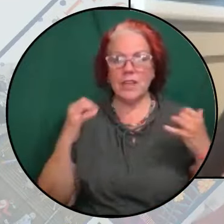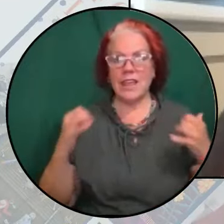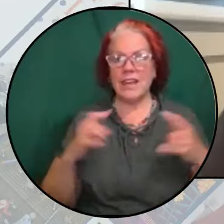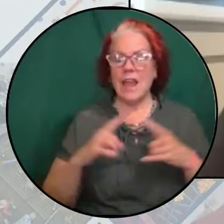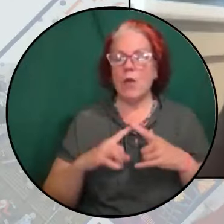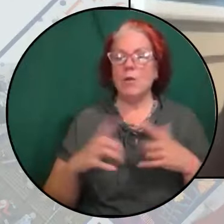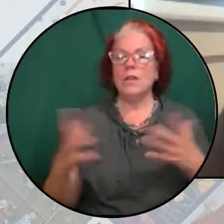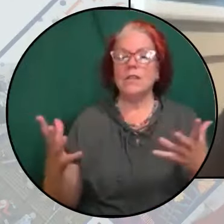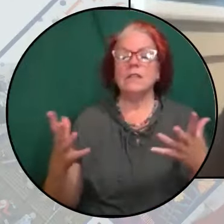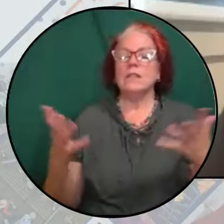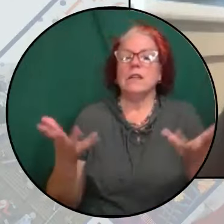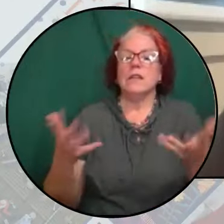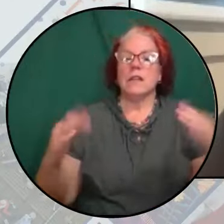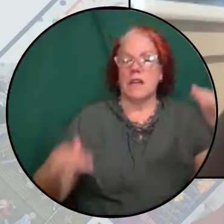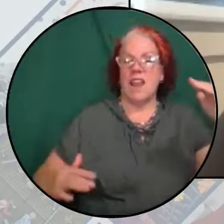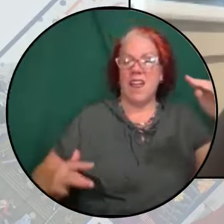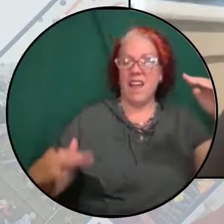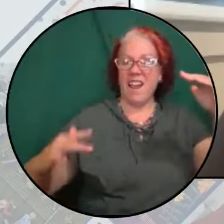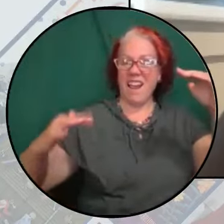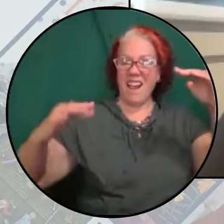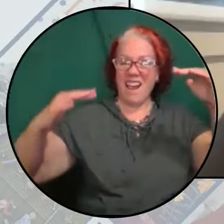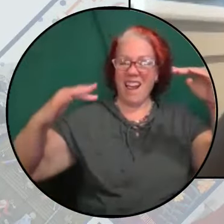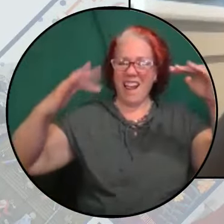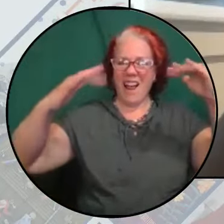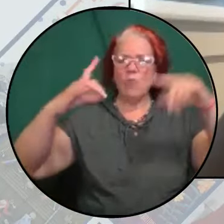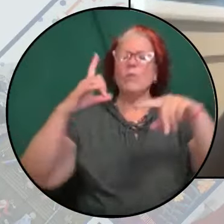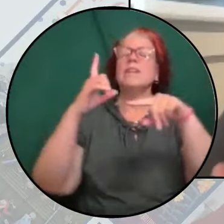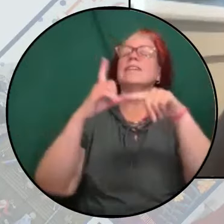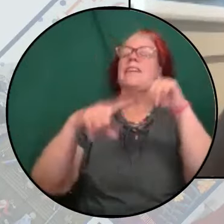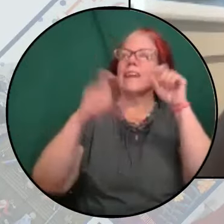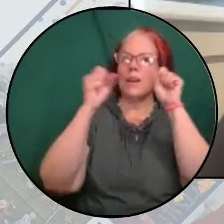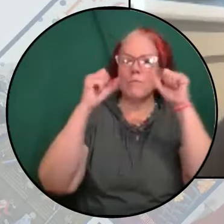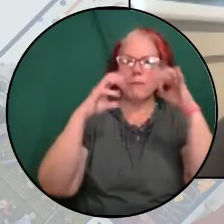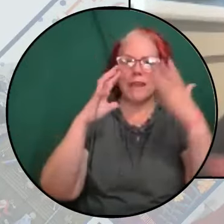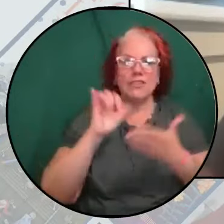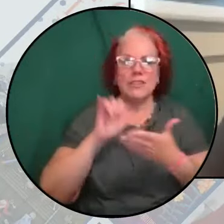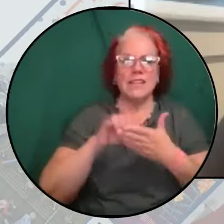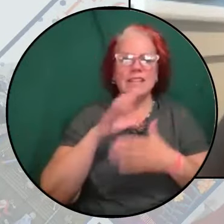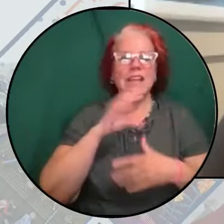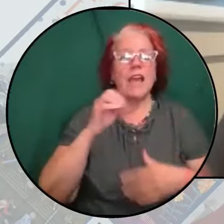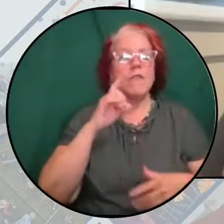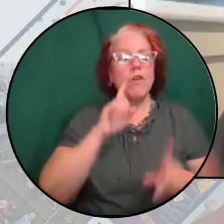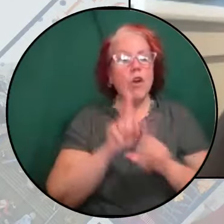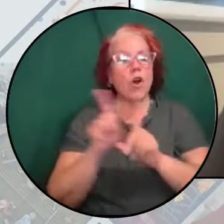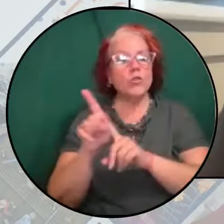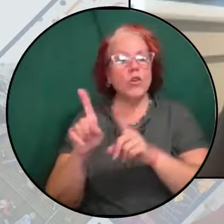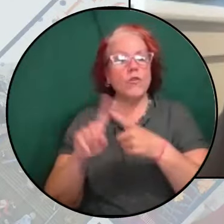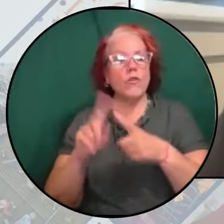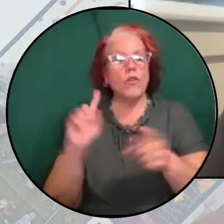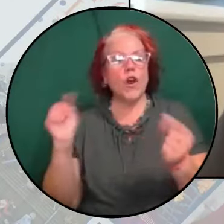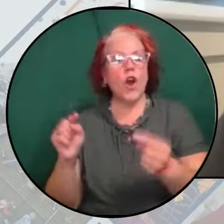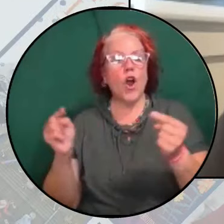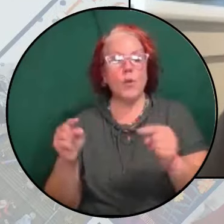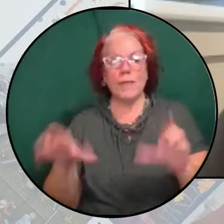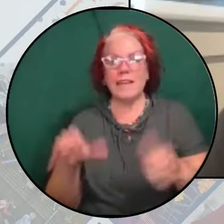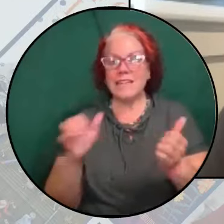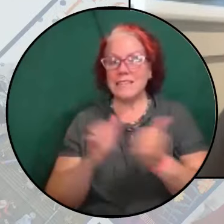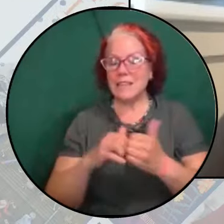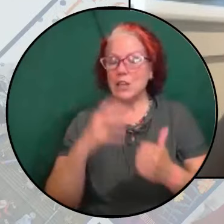harrowing, unthinkable level. And also for the less visible harm it is always done to Jews and to Judaism.